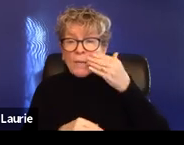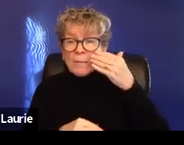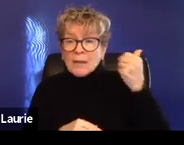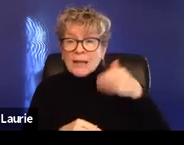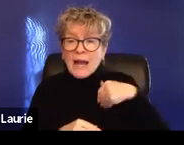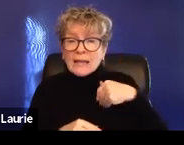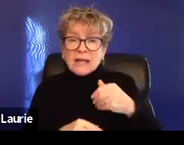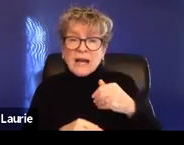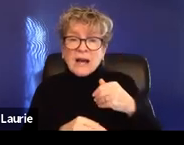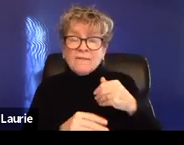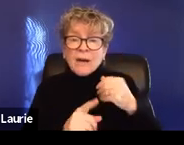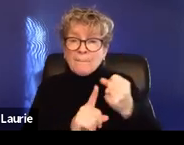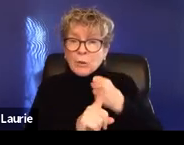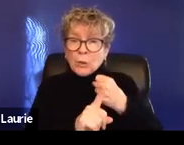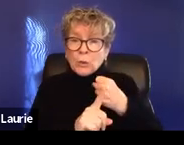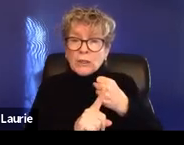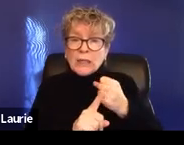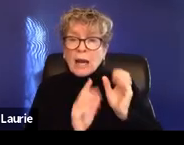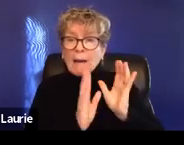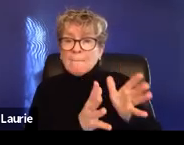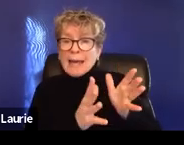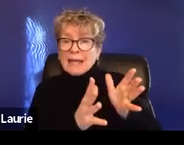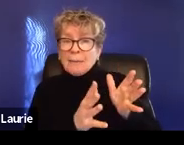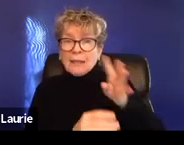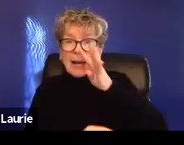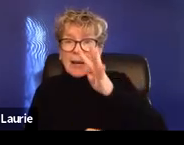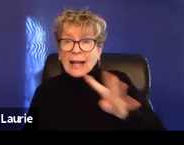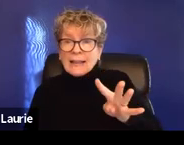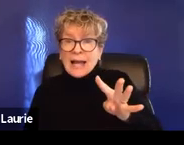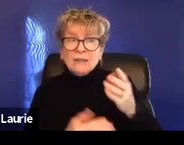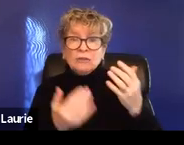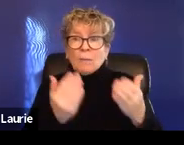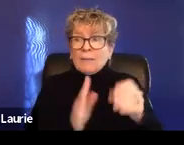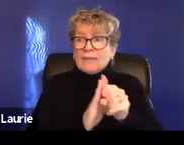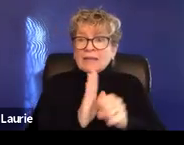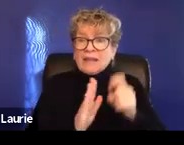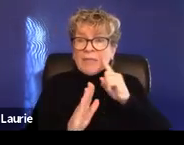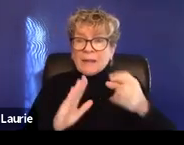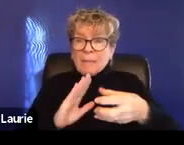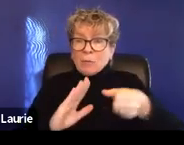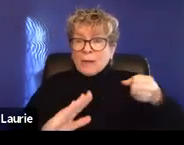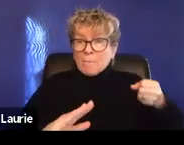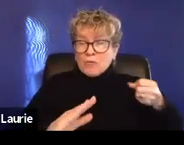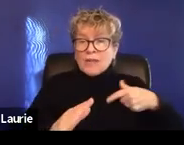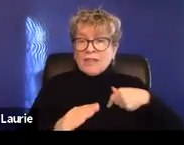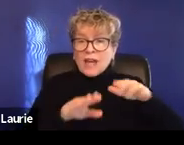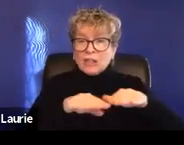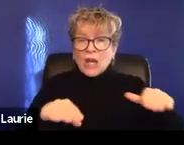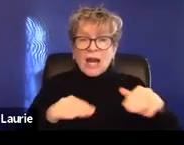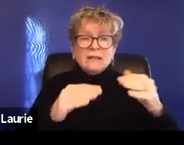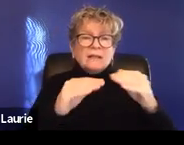neglect. And now the state is looking at potentially removing the child. Termination of parental rights.